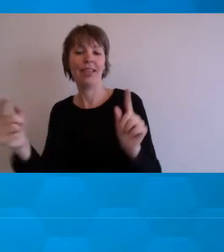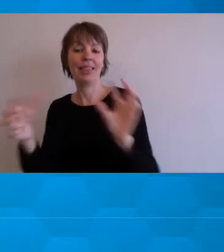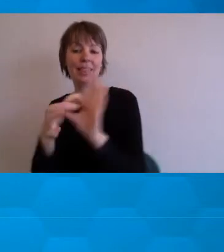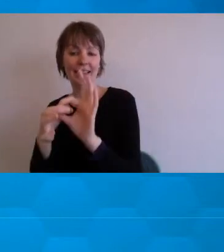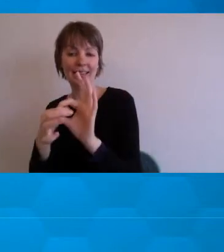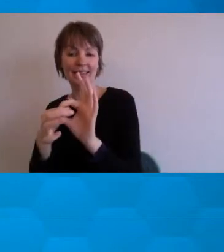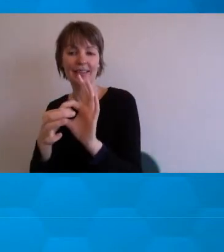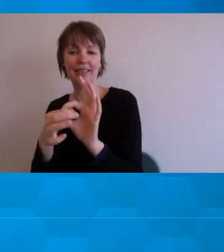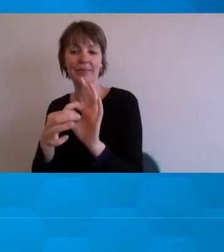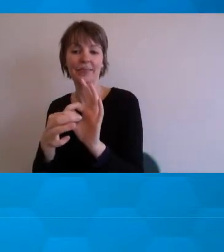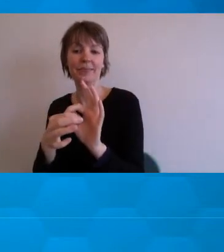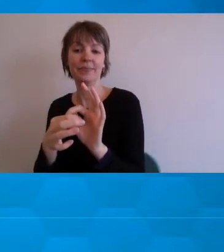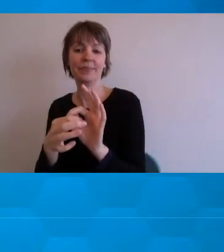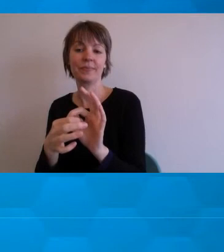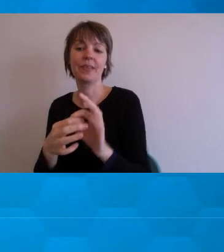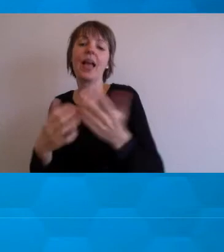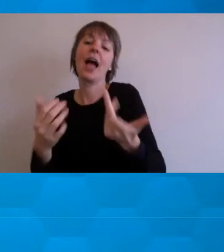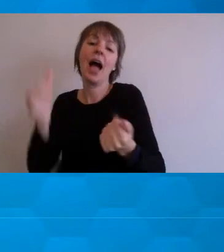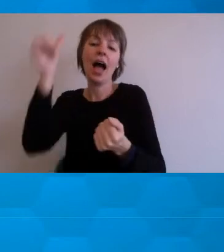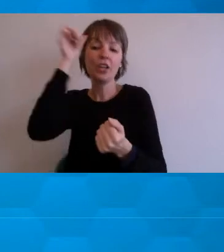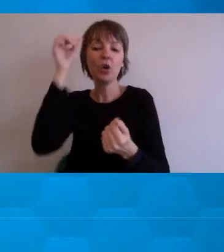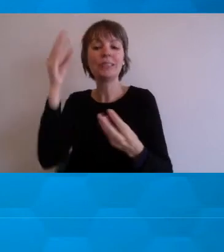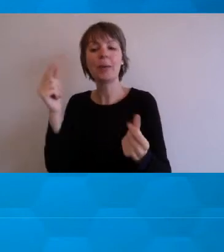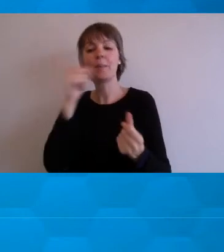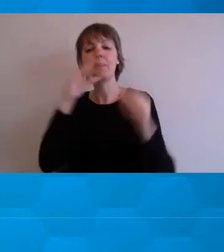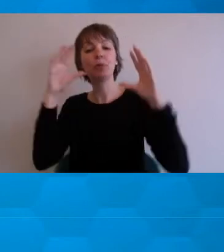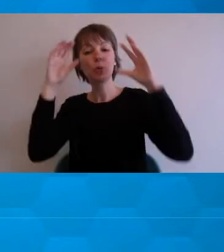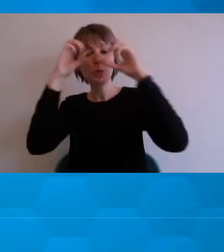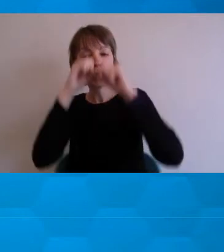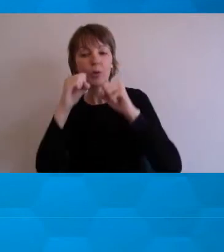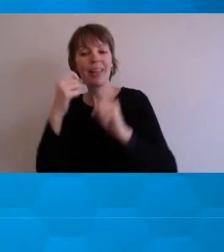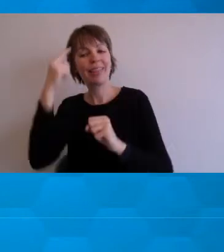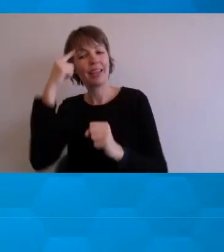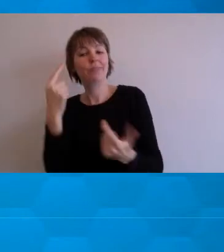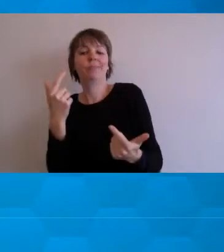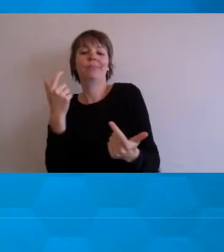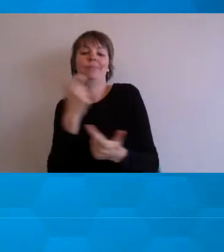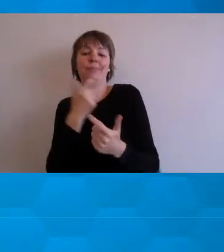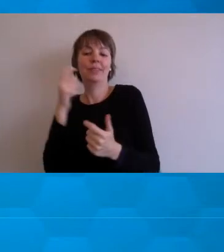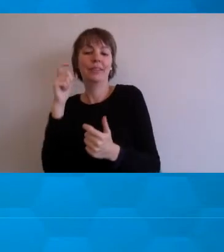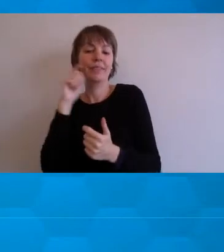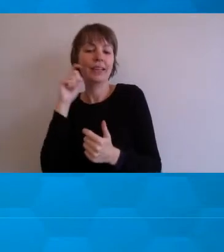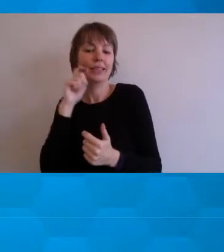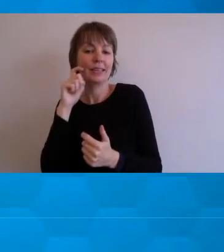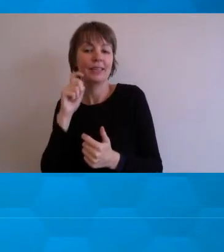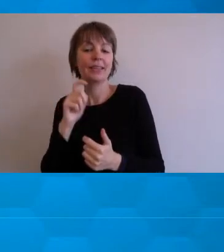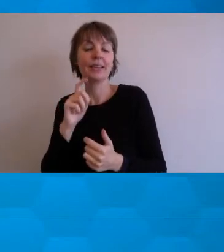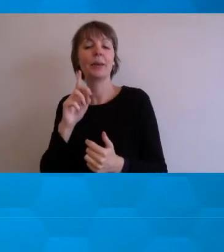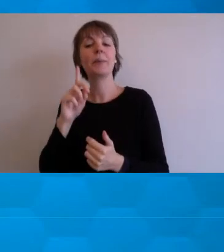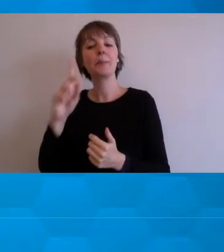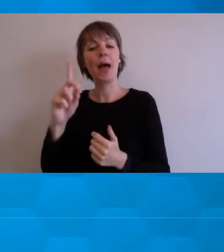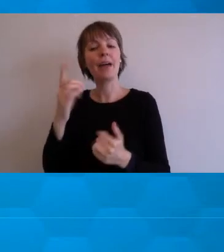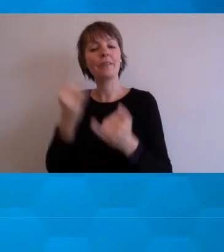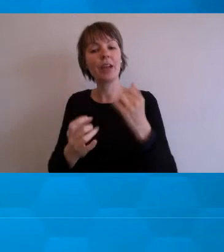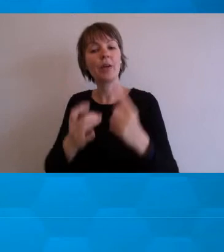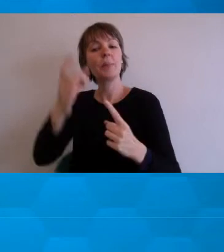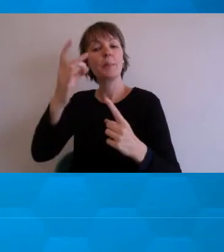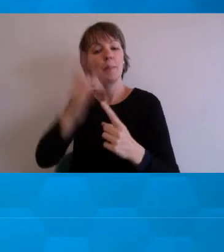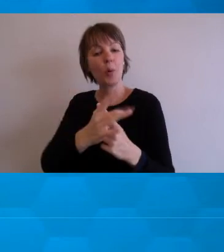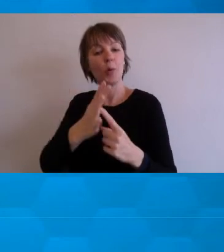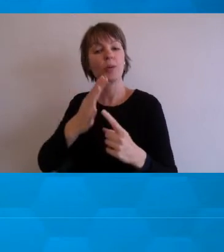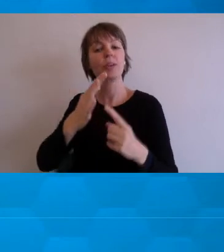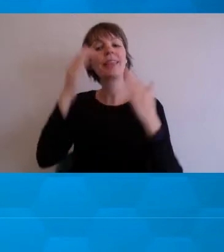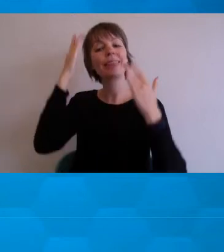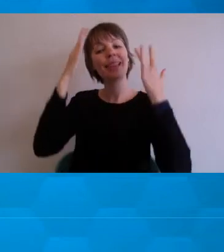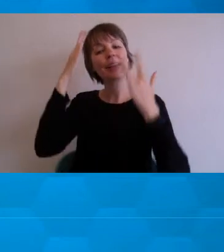important, they'd think it was hilarious. I say this not for that person, but instead for you. It is important to think about inclusive